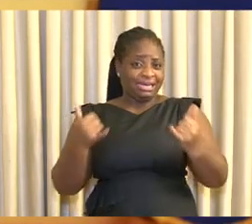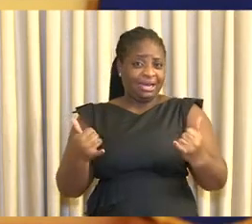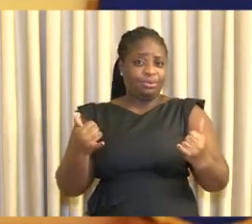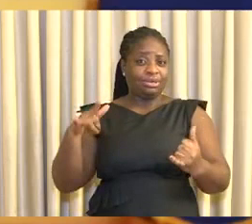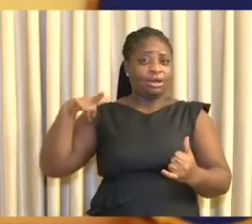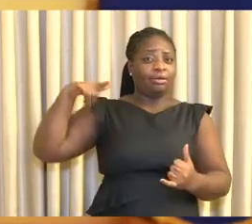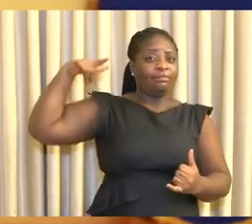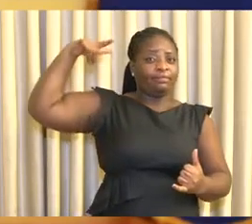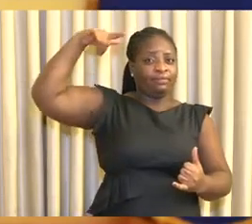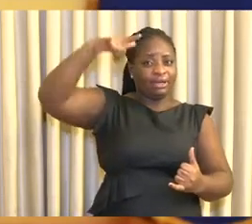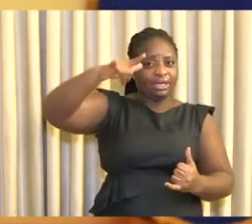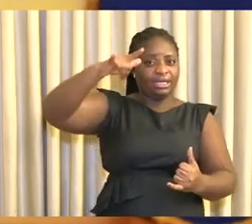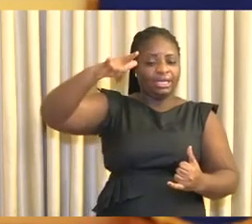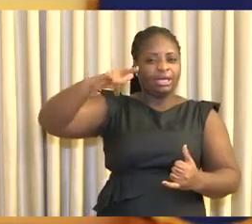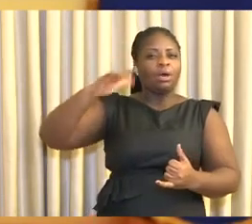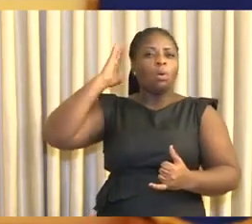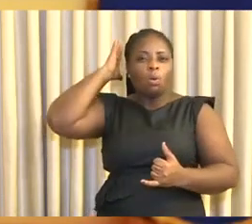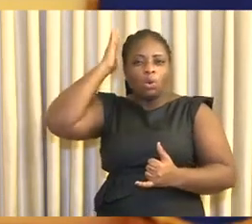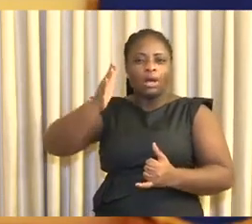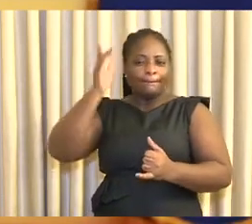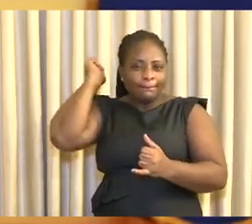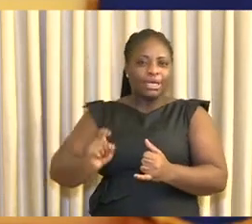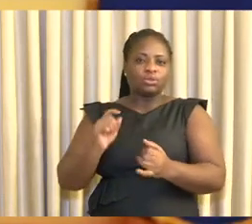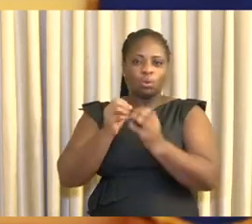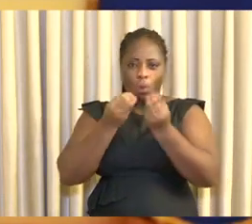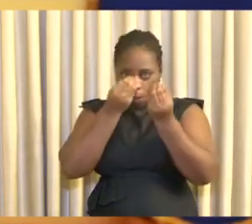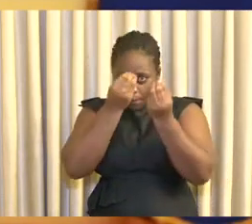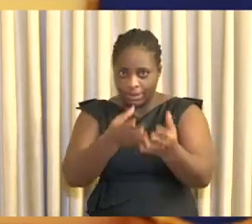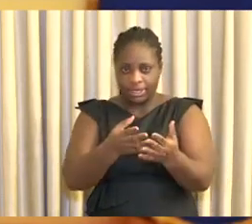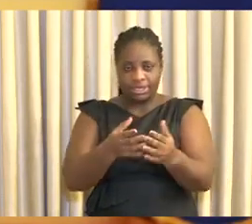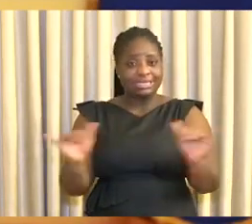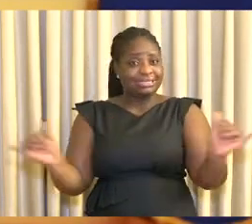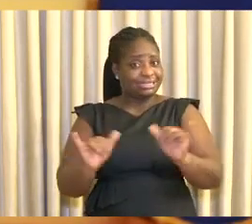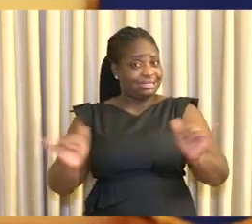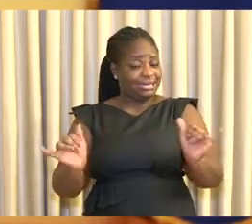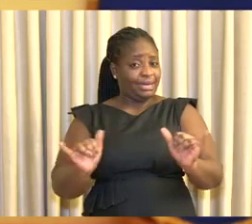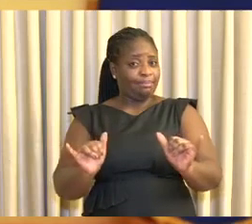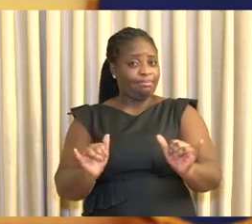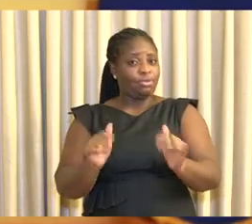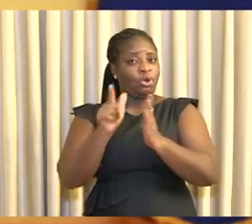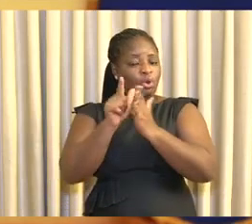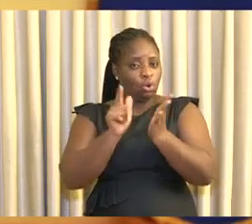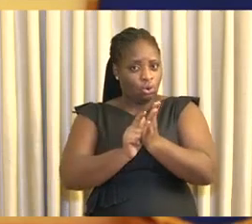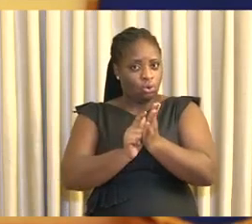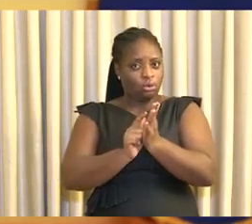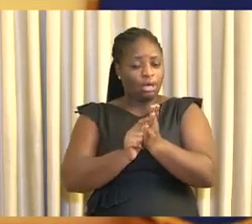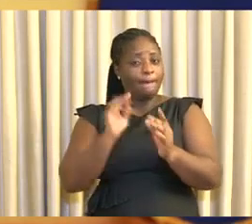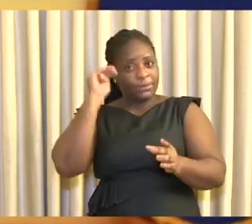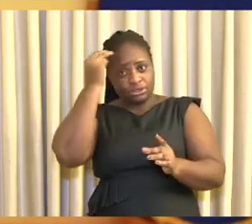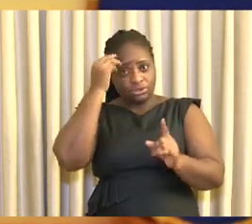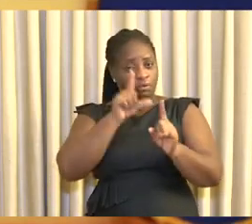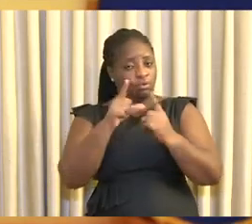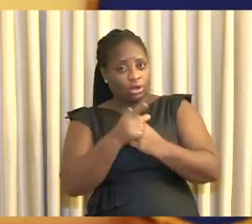are required to adhere to the same protocols. The Ministry of Local Governments and Rural Development,